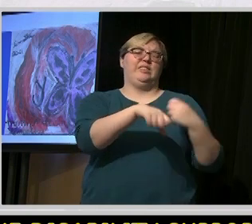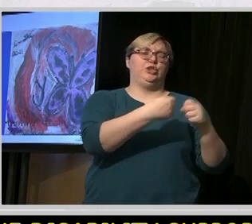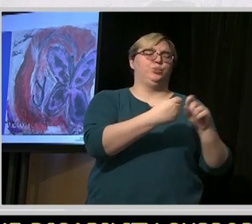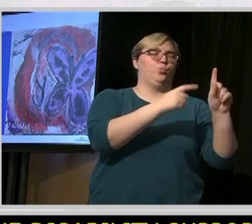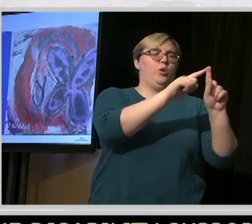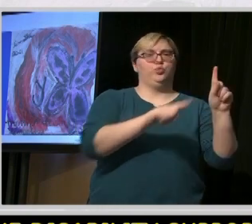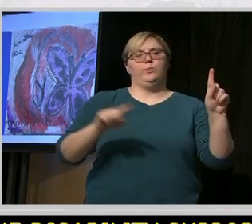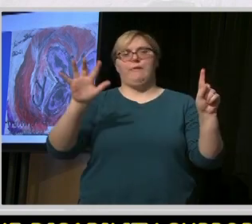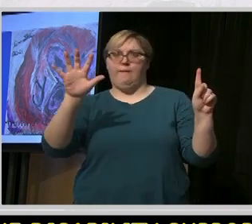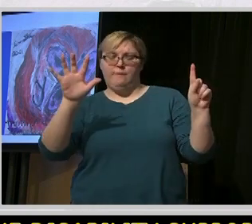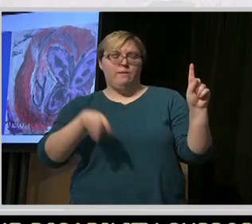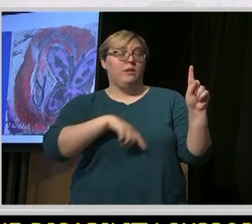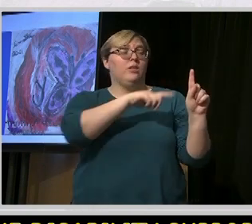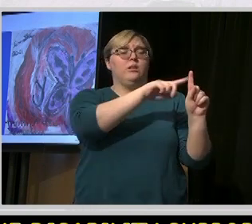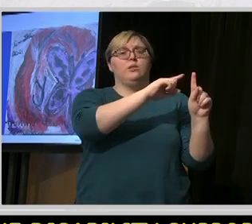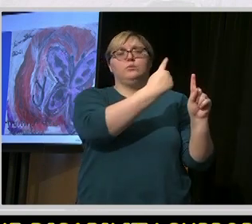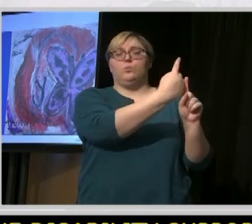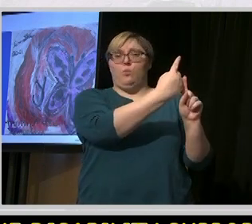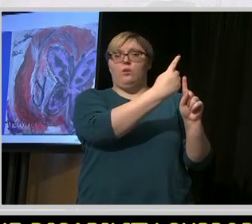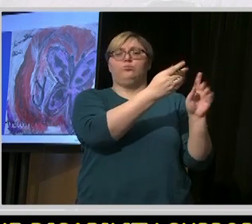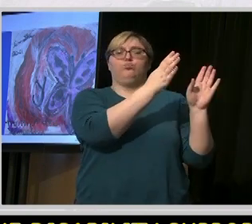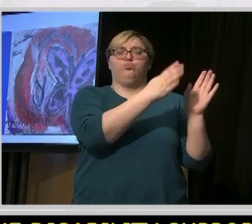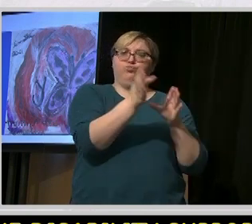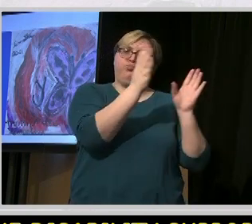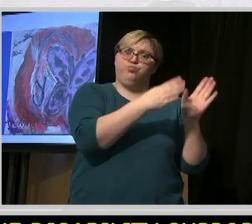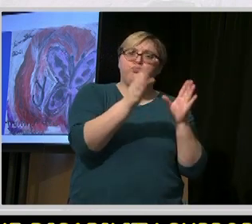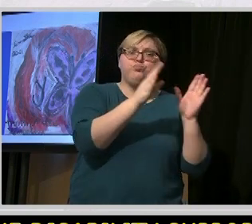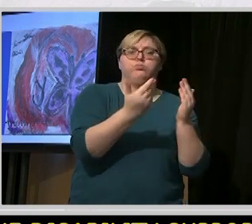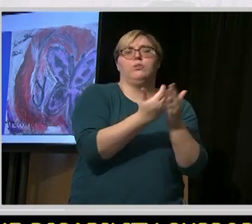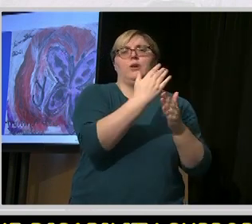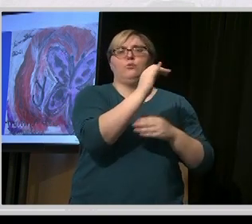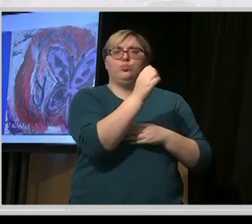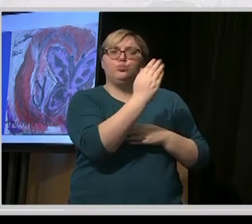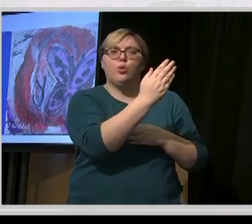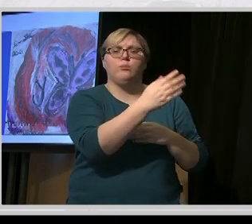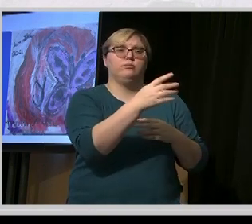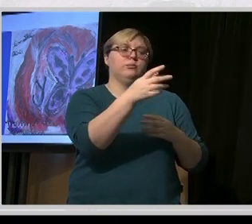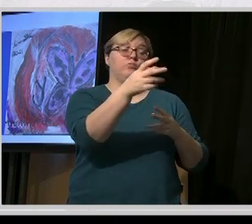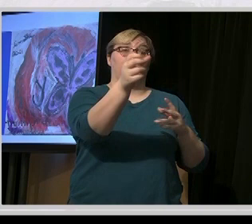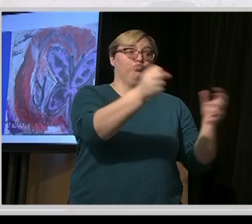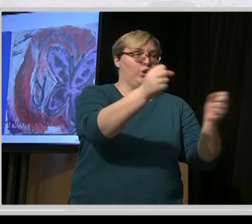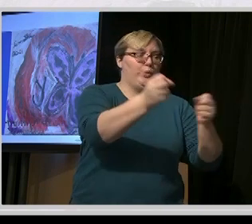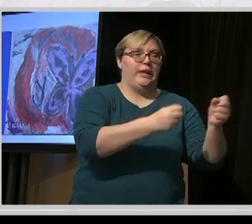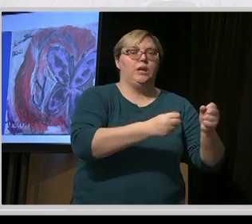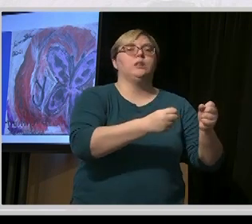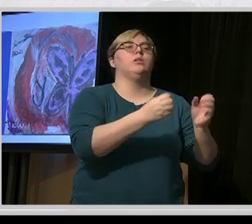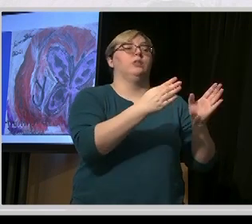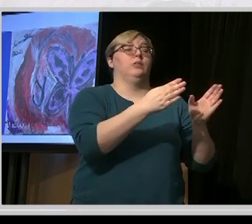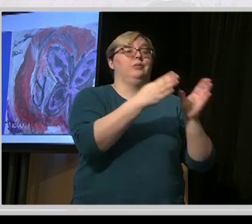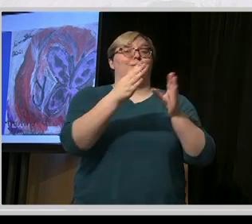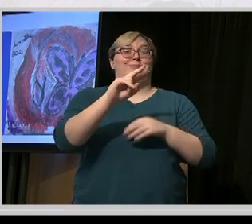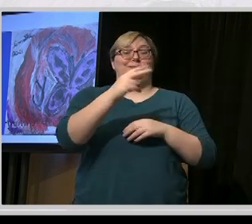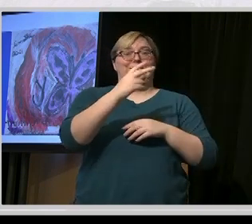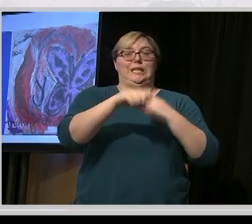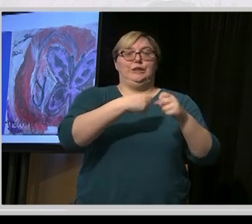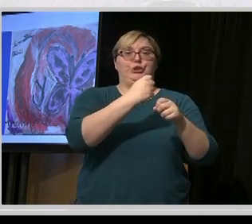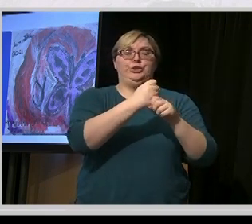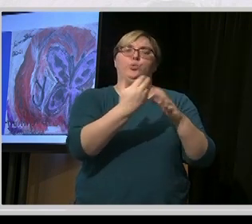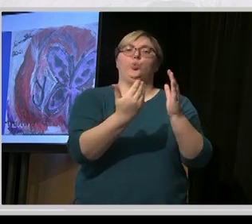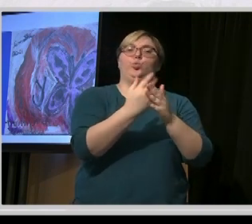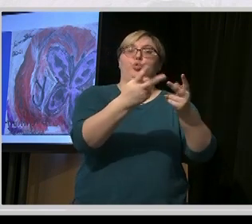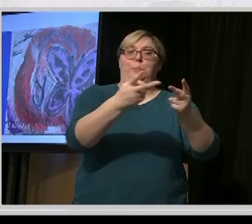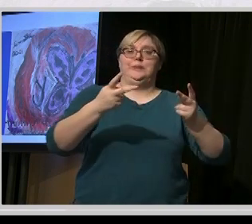So year one, we're doing all the planning for that, for the new jobs and the recruitment. Next year, the new positions will become